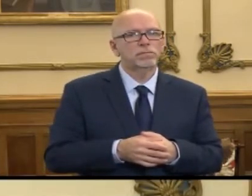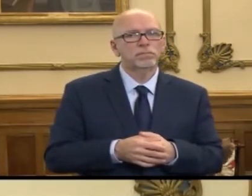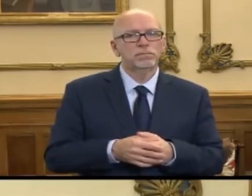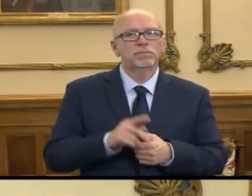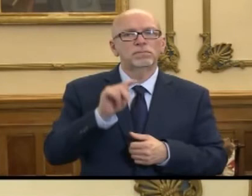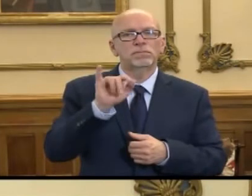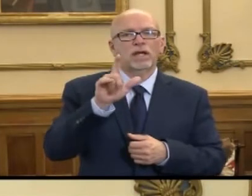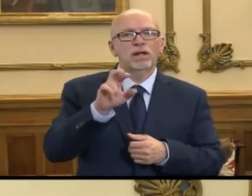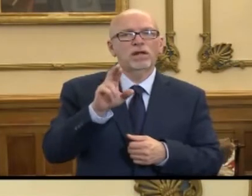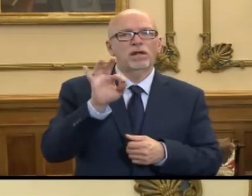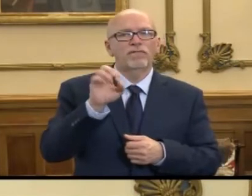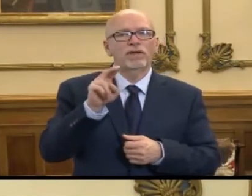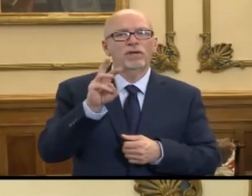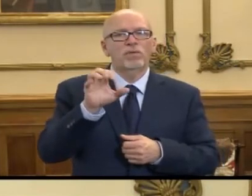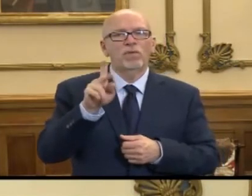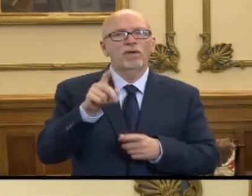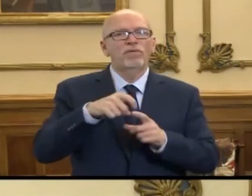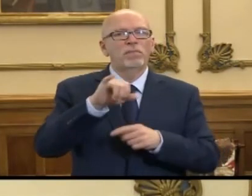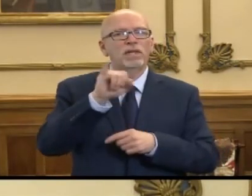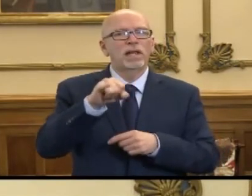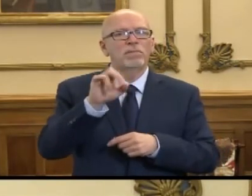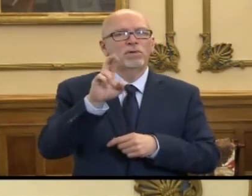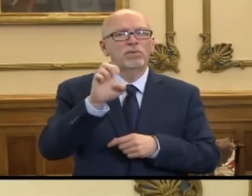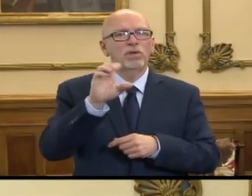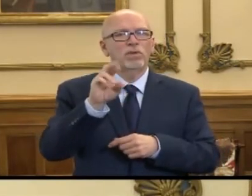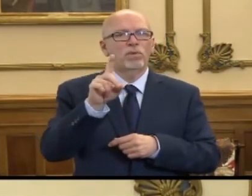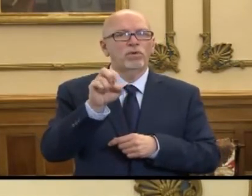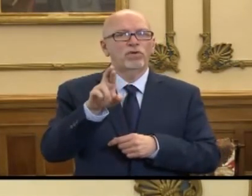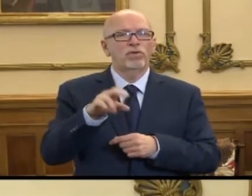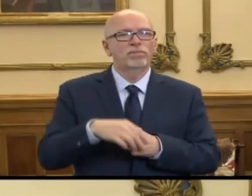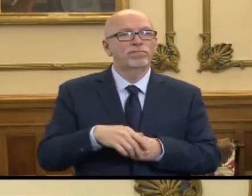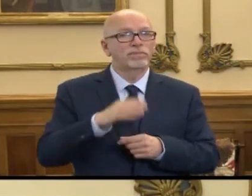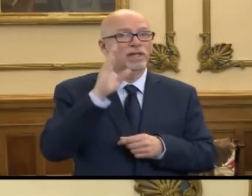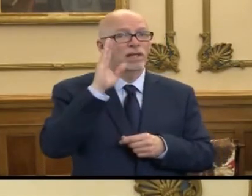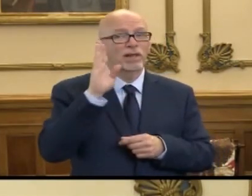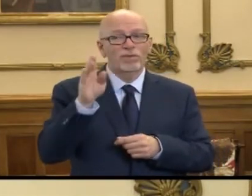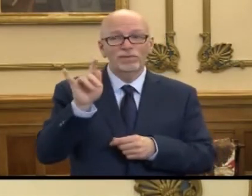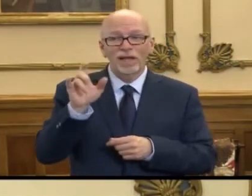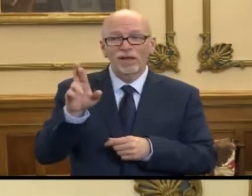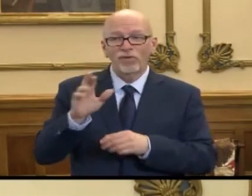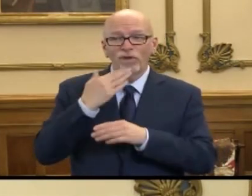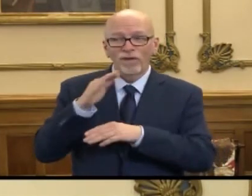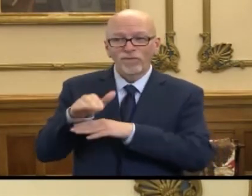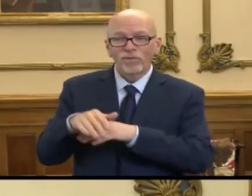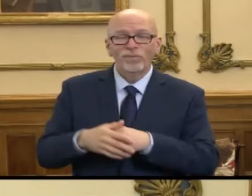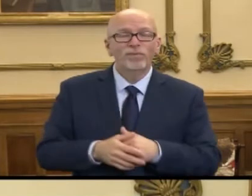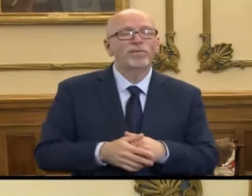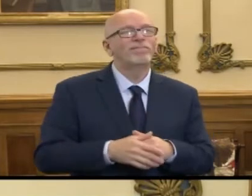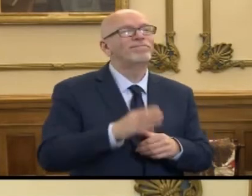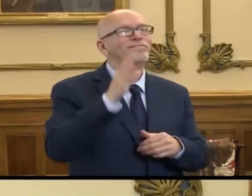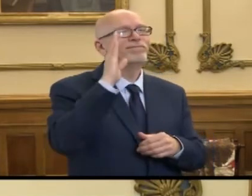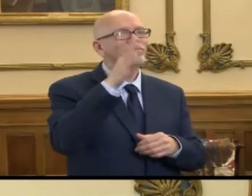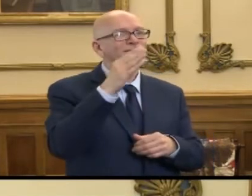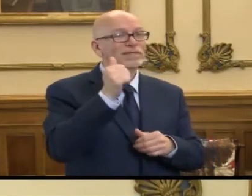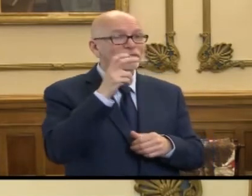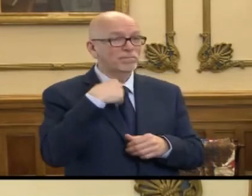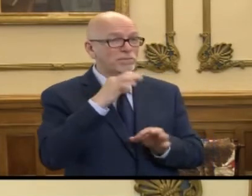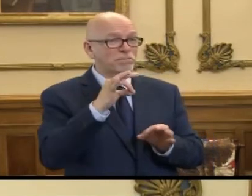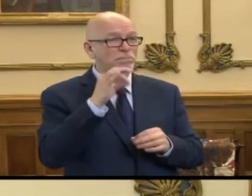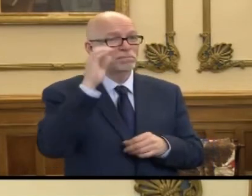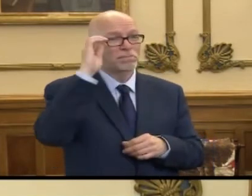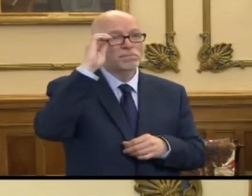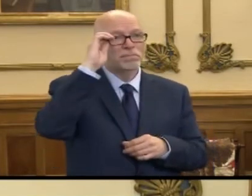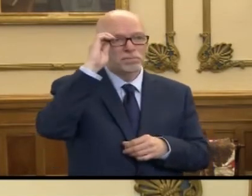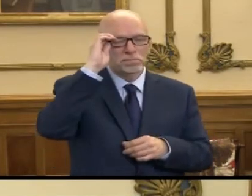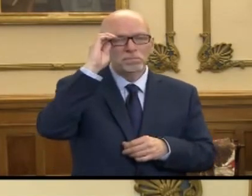Tyler Fenwick, Indianapolis recorder. Hello, Tyler. Good afternoon. Hi, good afternoon. Can you hear me? We